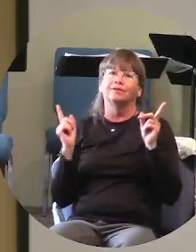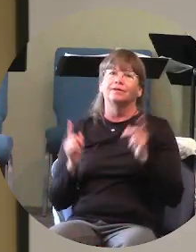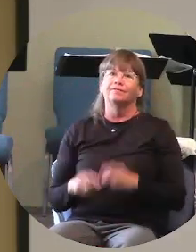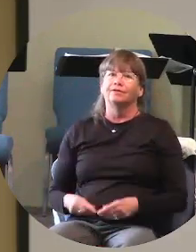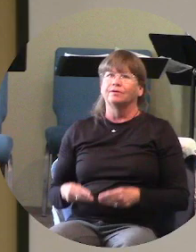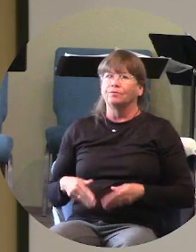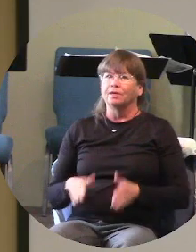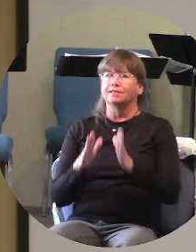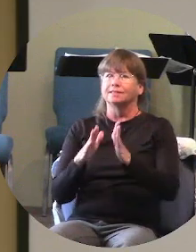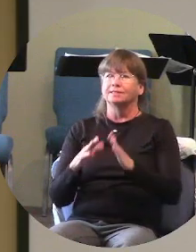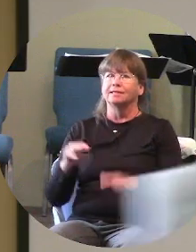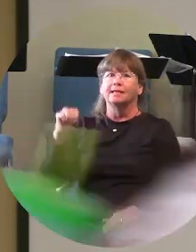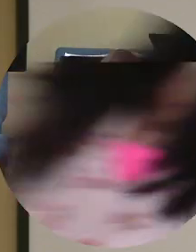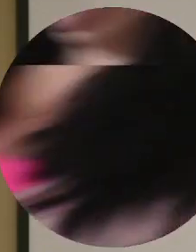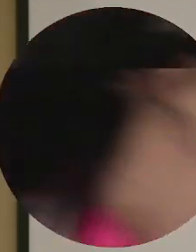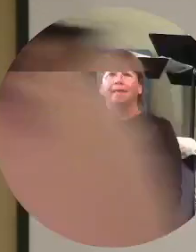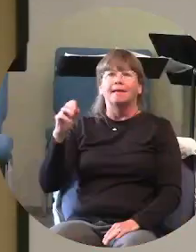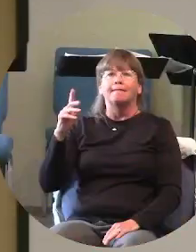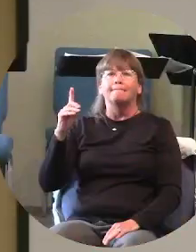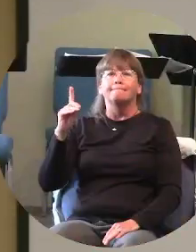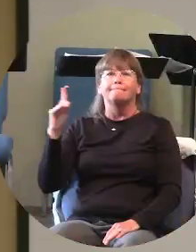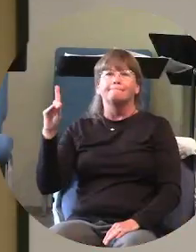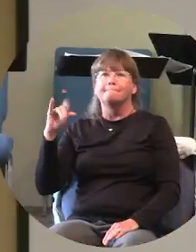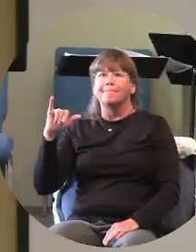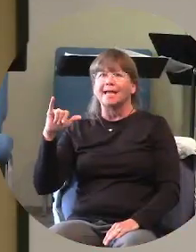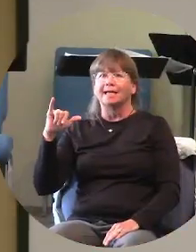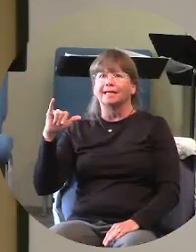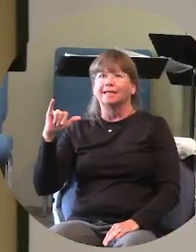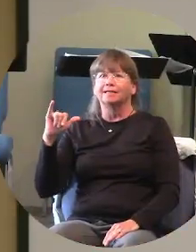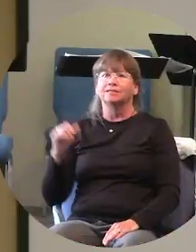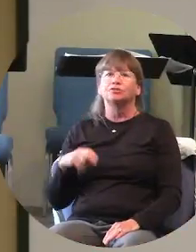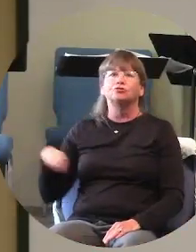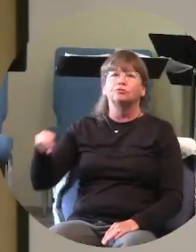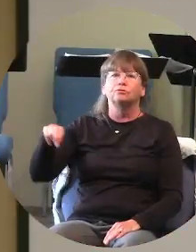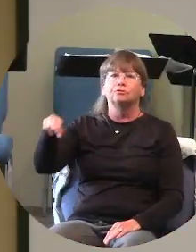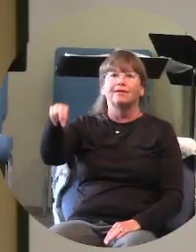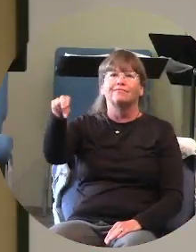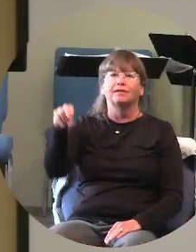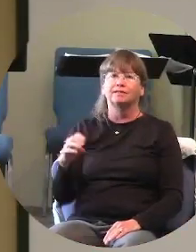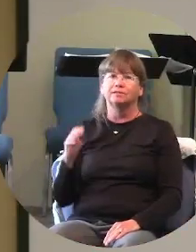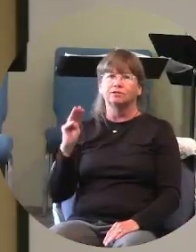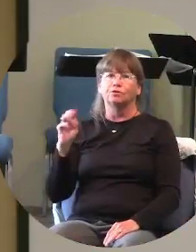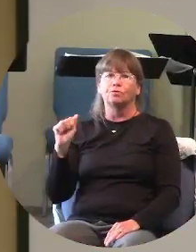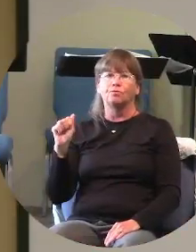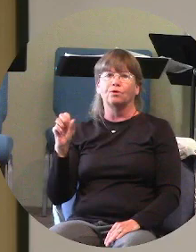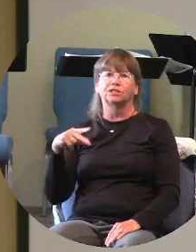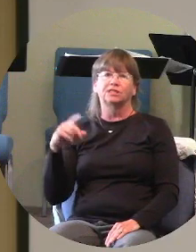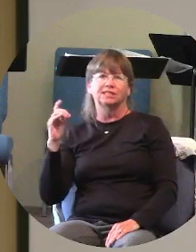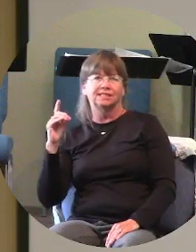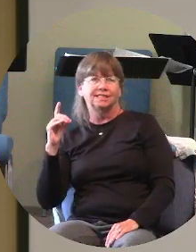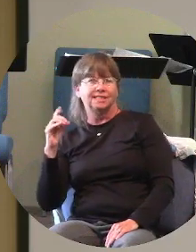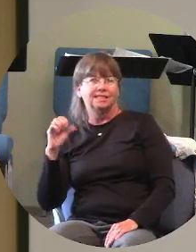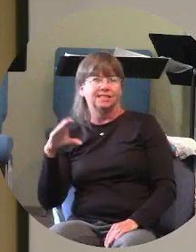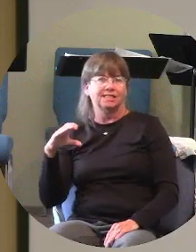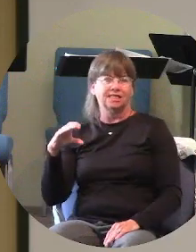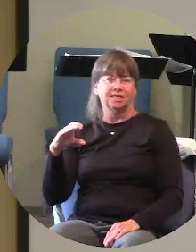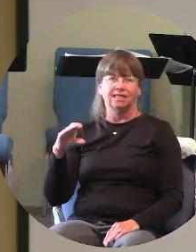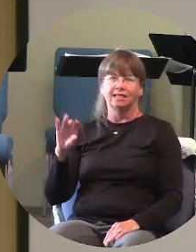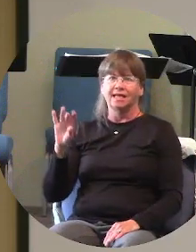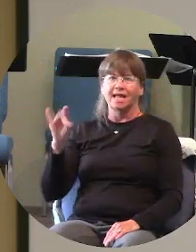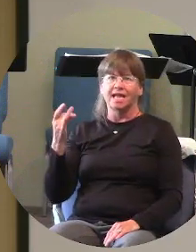on her way to to washington dc or she is she there yet she's there yet so be in prayer for her she's on her eighth grade trip